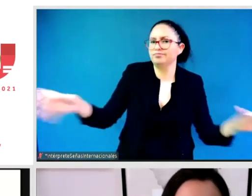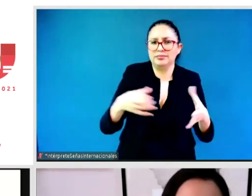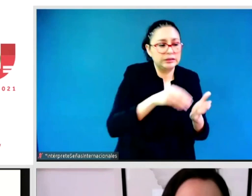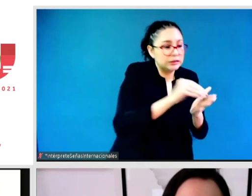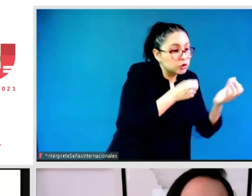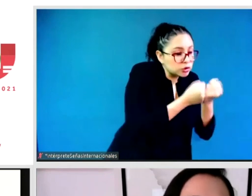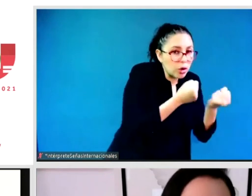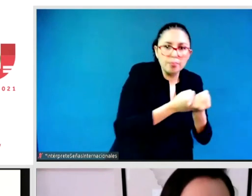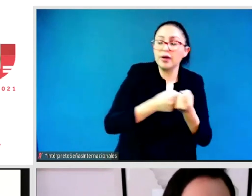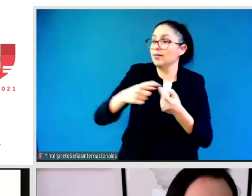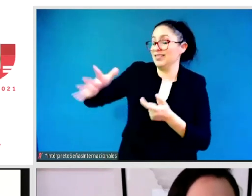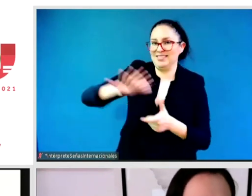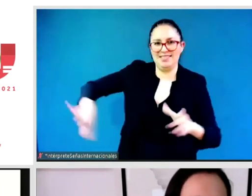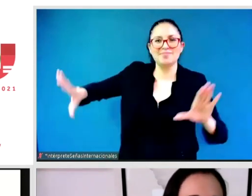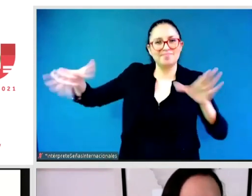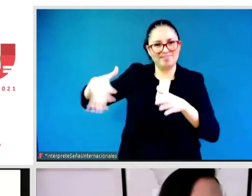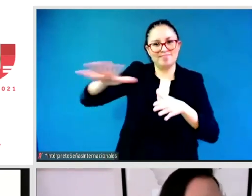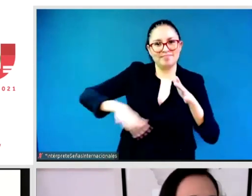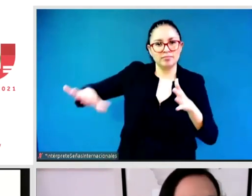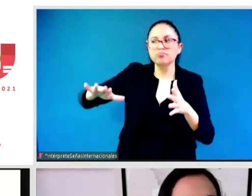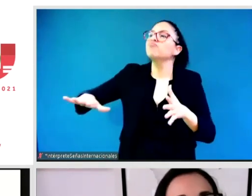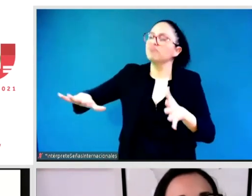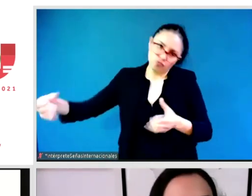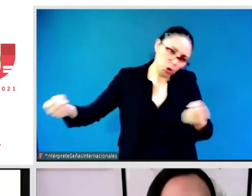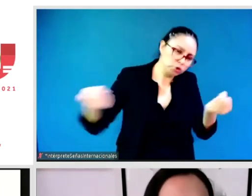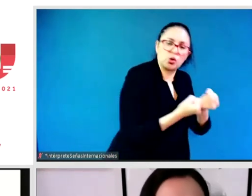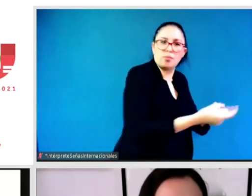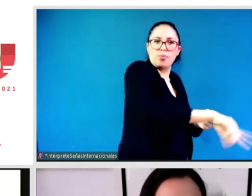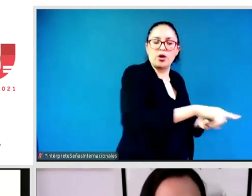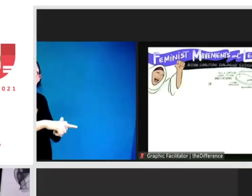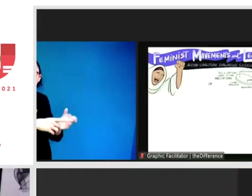well. Thank you so much. It's a pleasure to share this forum with you.